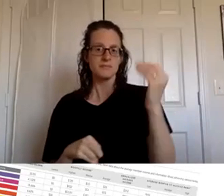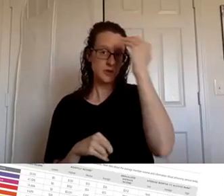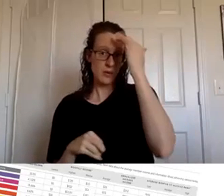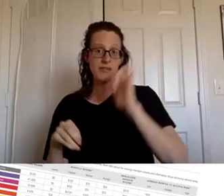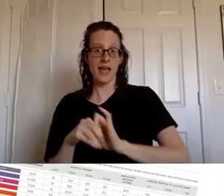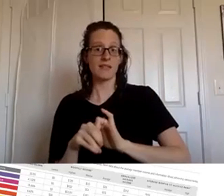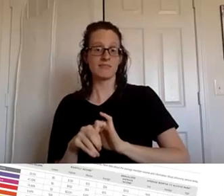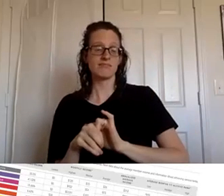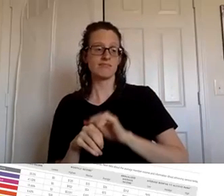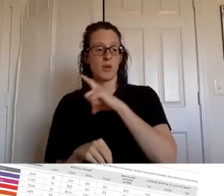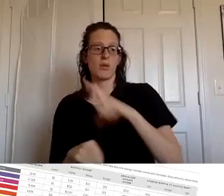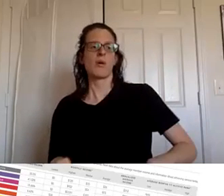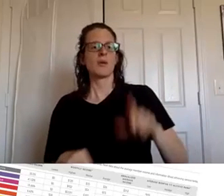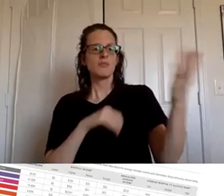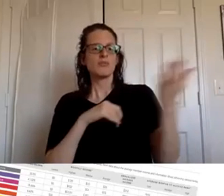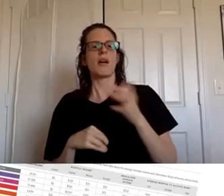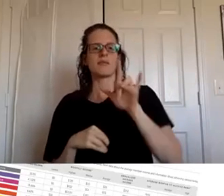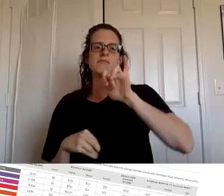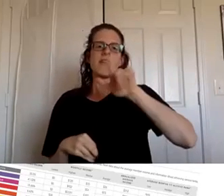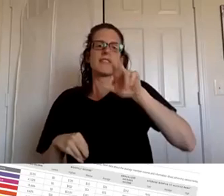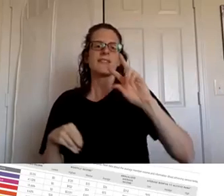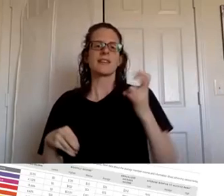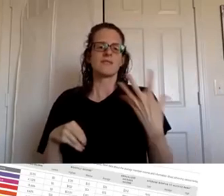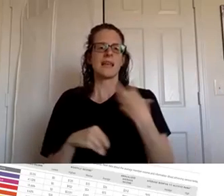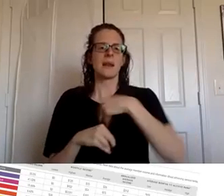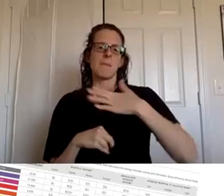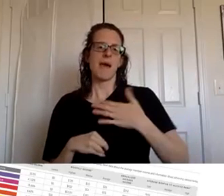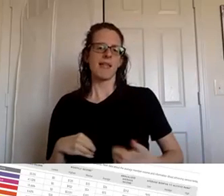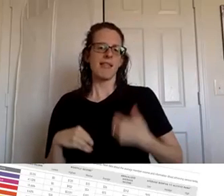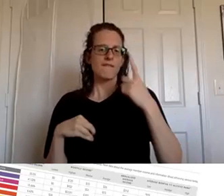brought Young Living for this reason so